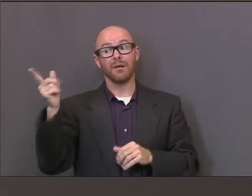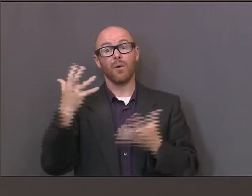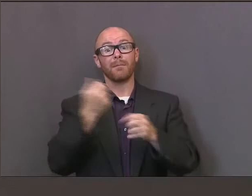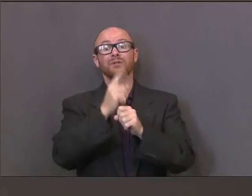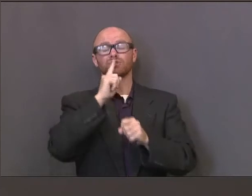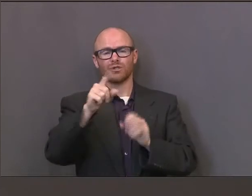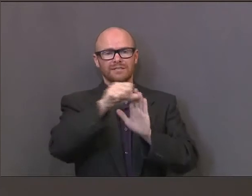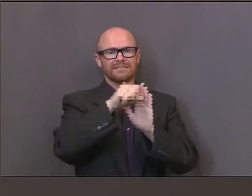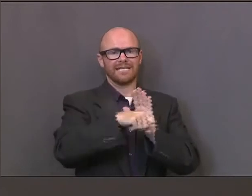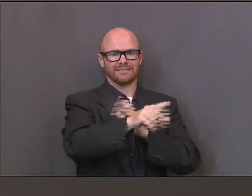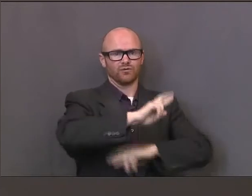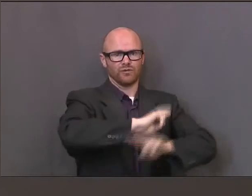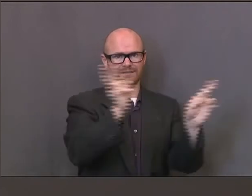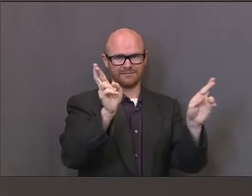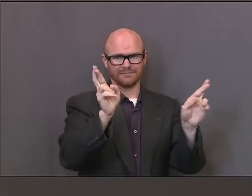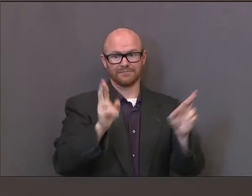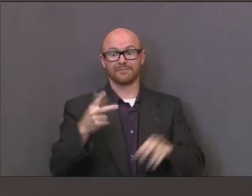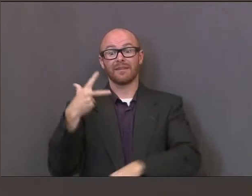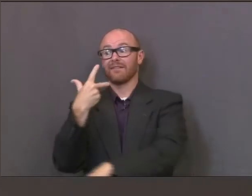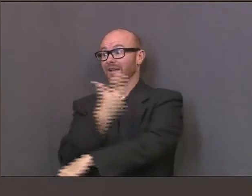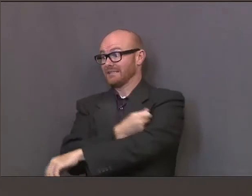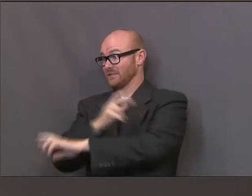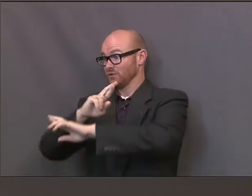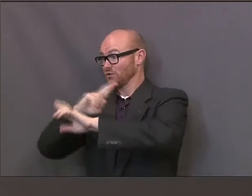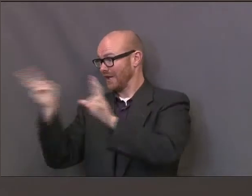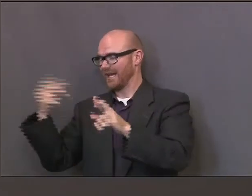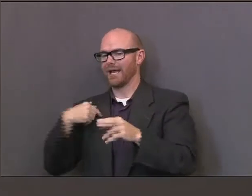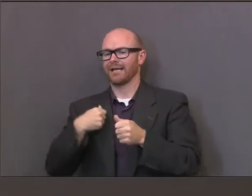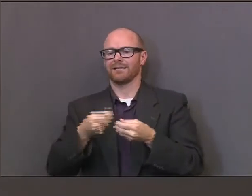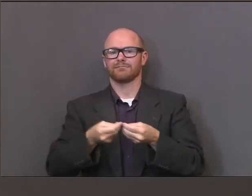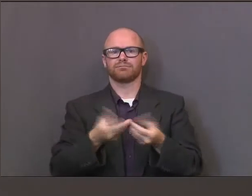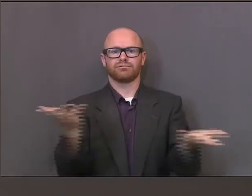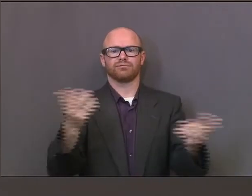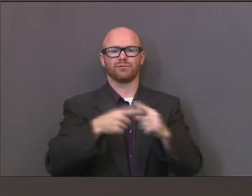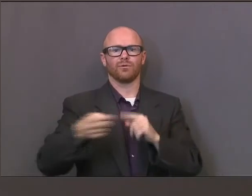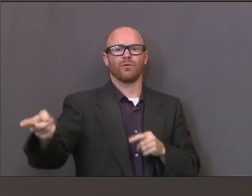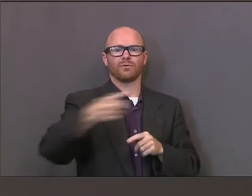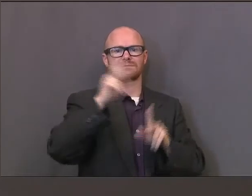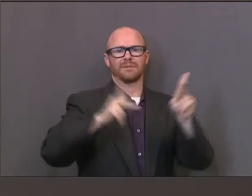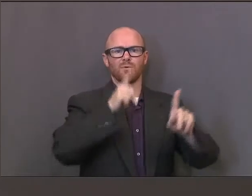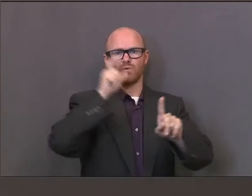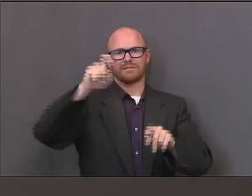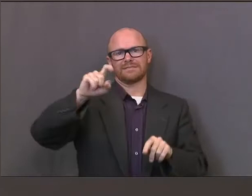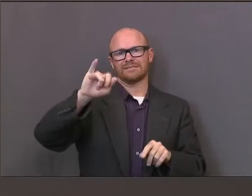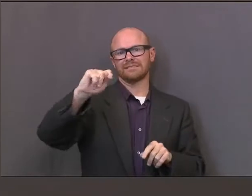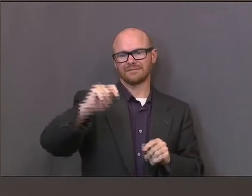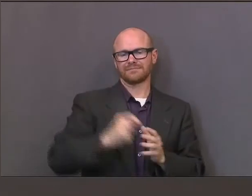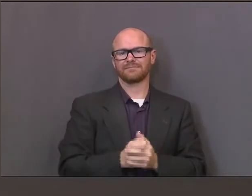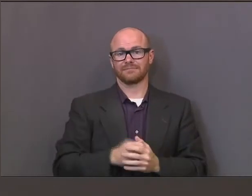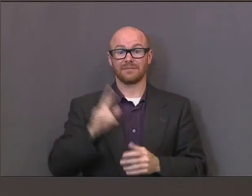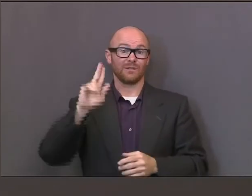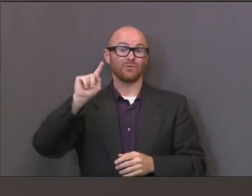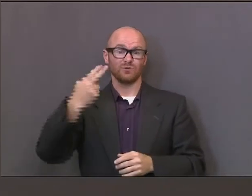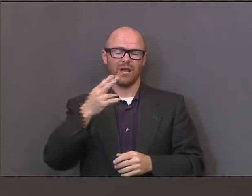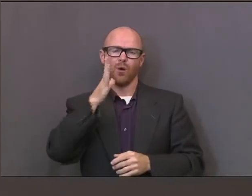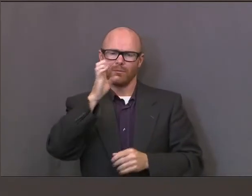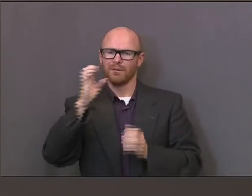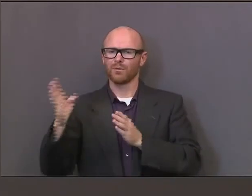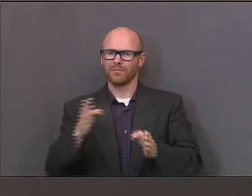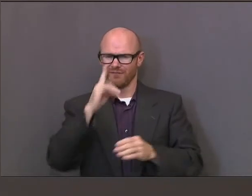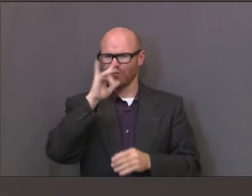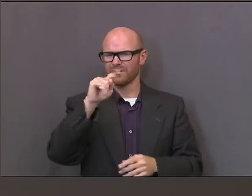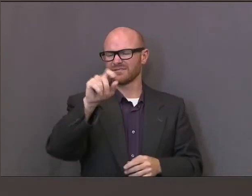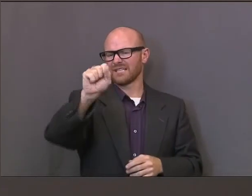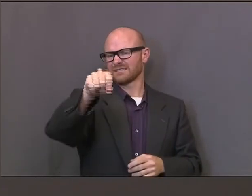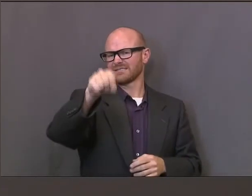vaccine is available, we can then distribute it to those in need, and Utah will be prepared for that